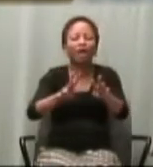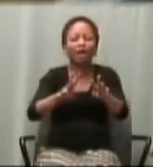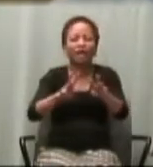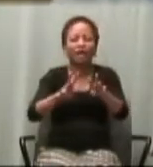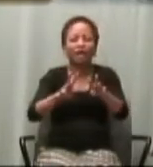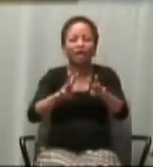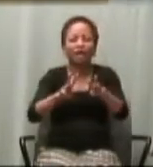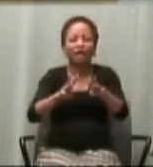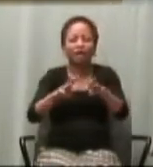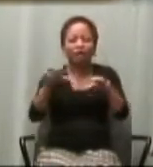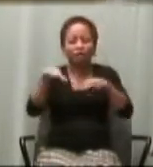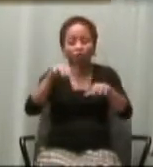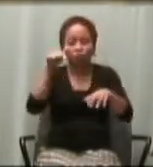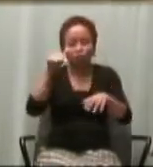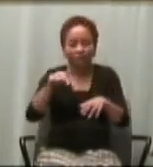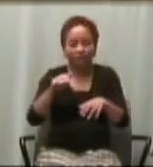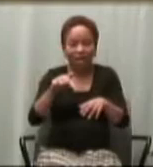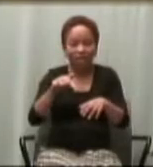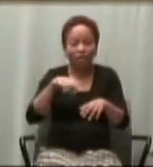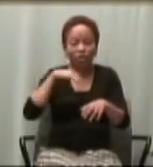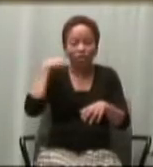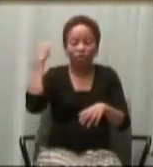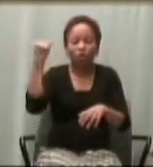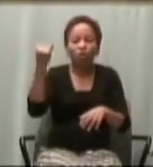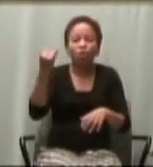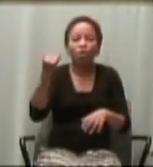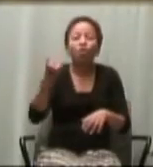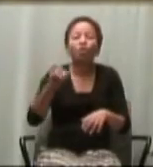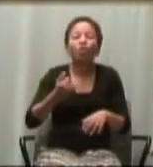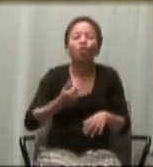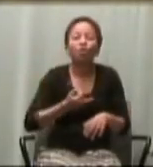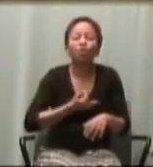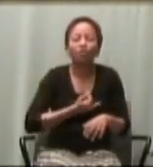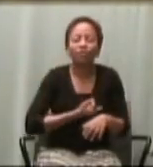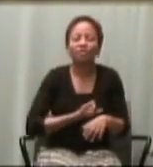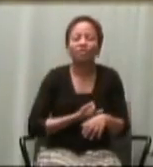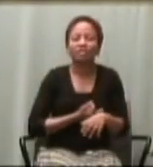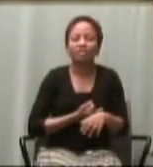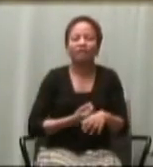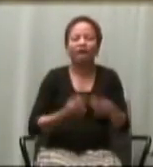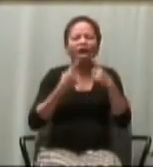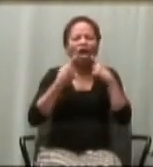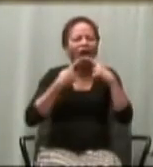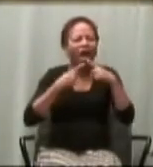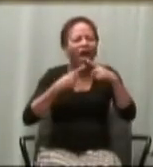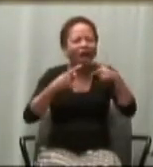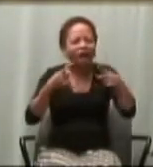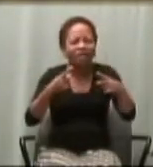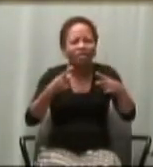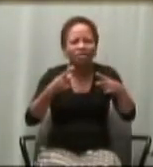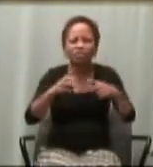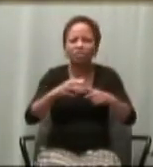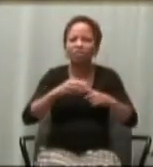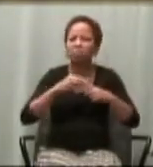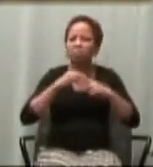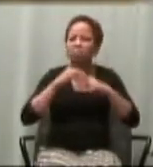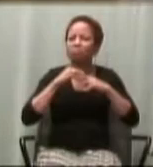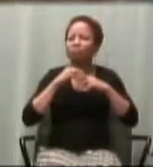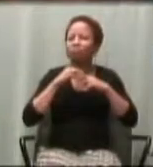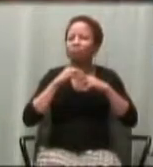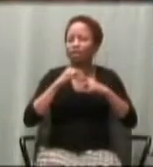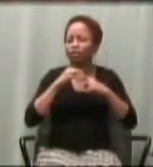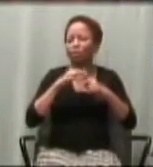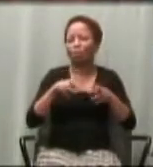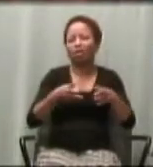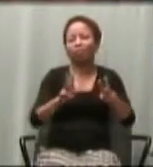And in doing so, are invited to respond to our world in a very unique and different way.